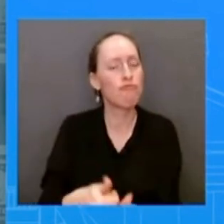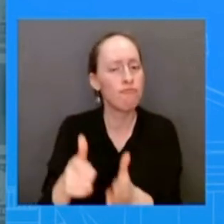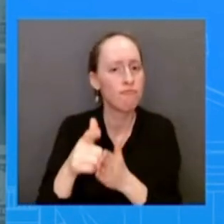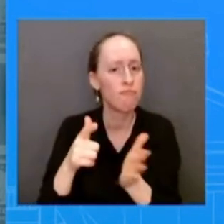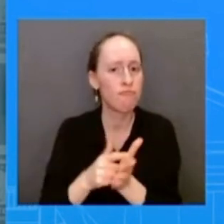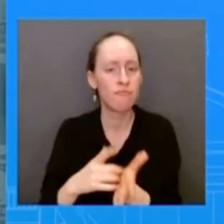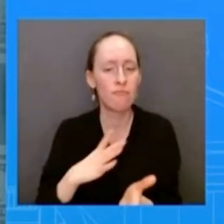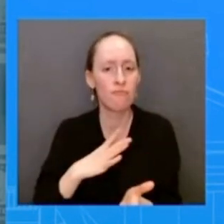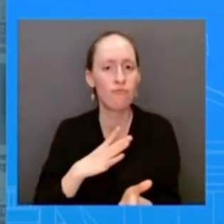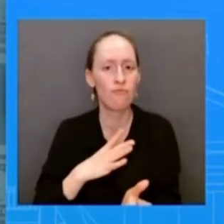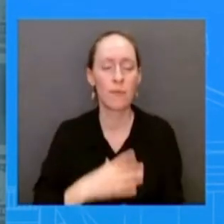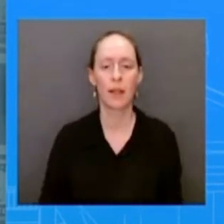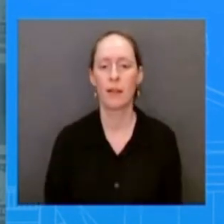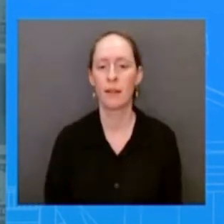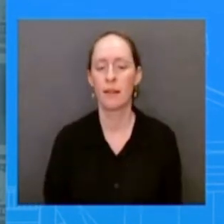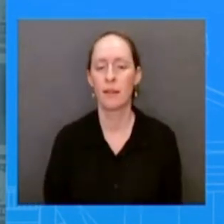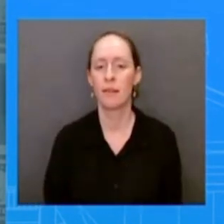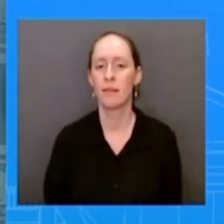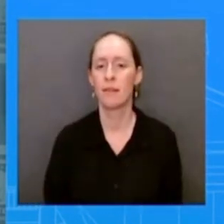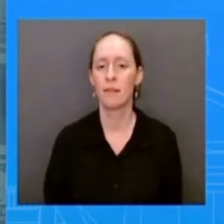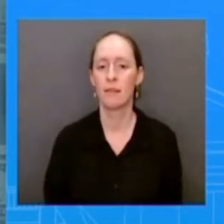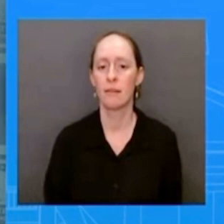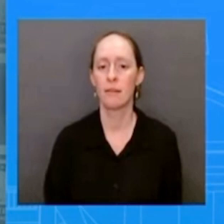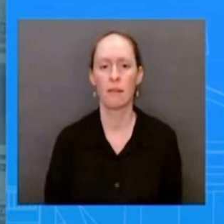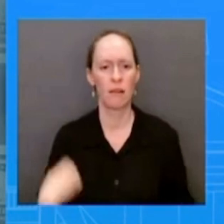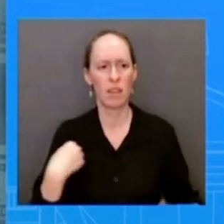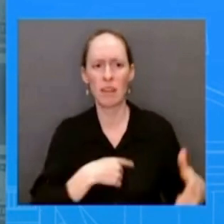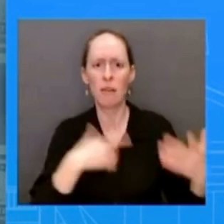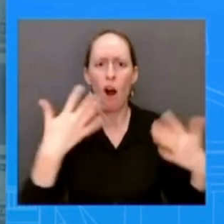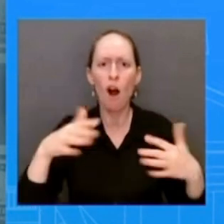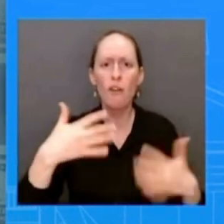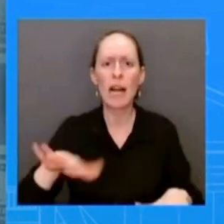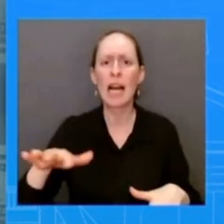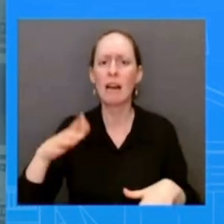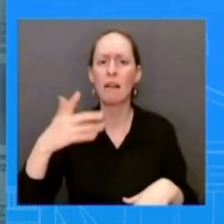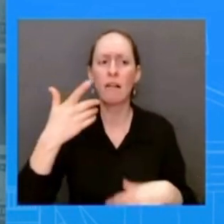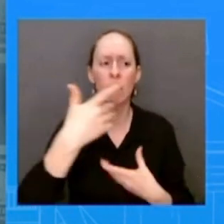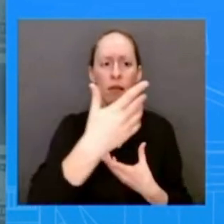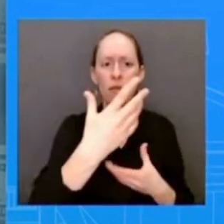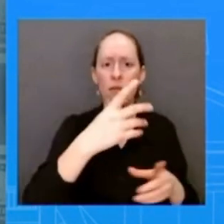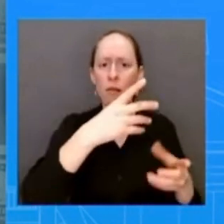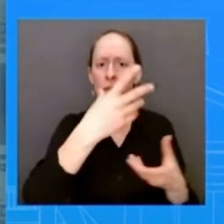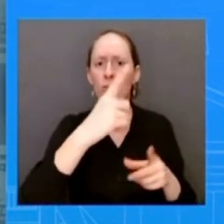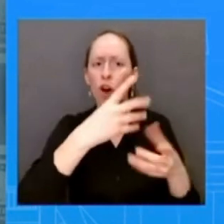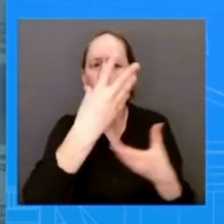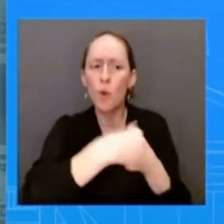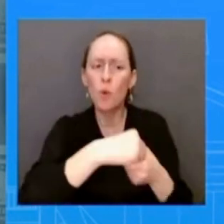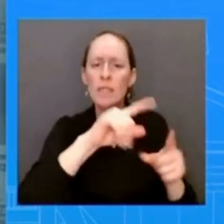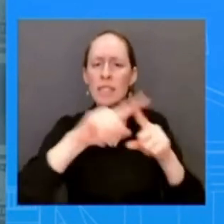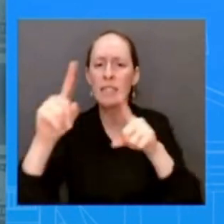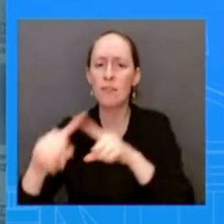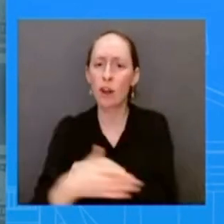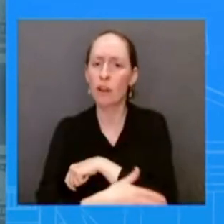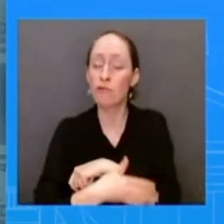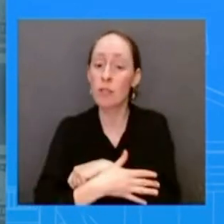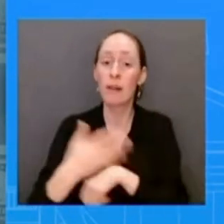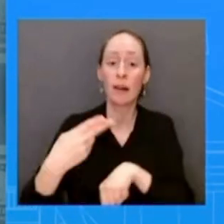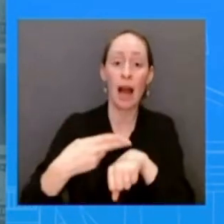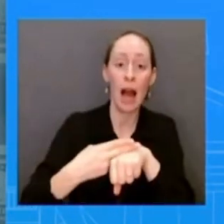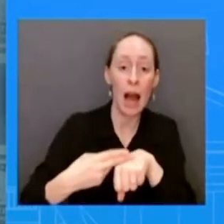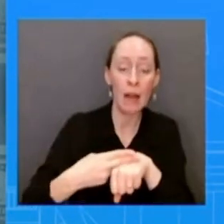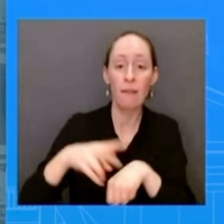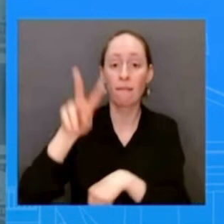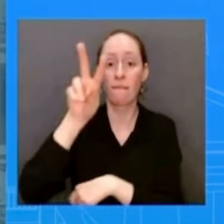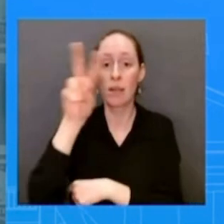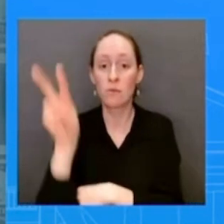program for nicaragua and cubans and venezuela venezuelans and also haiti haitians it was a way to provide an